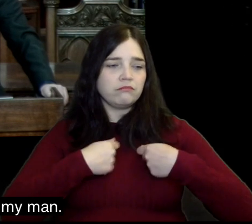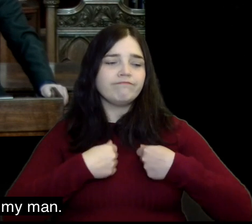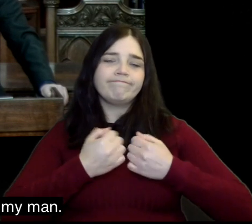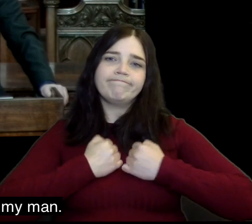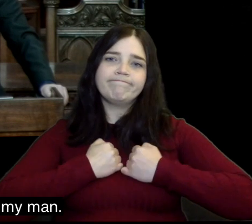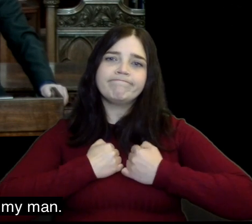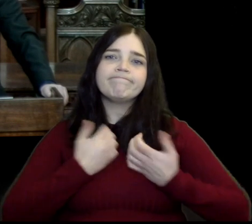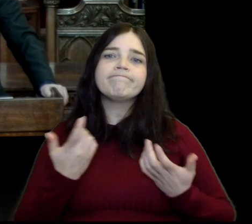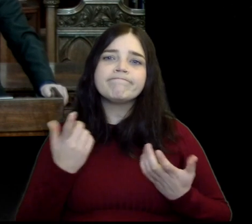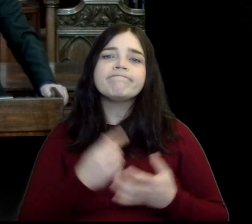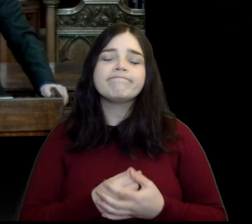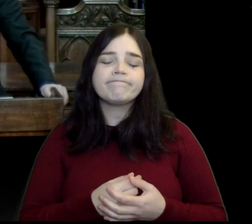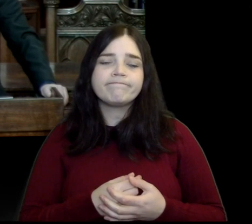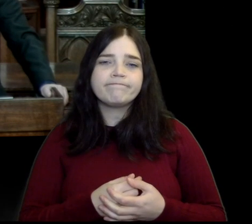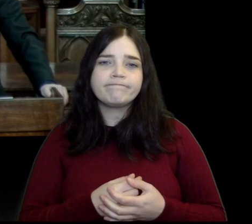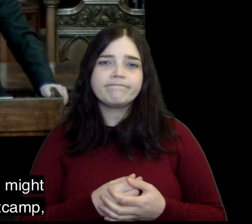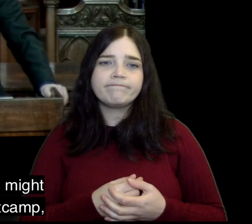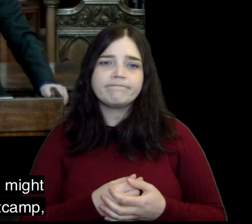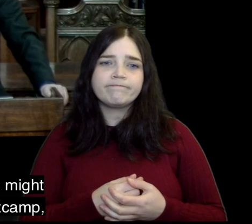so that you can be my man